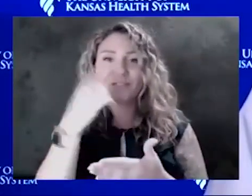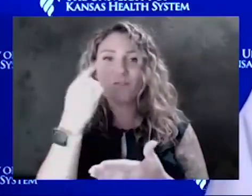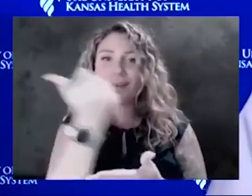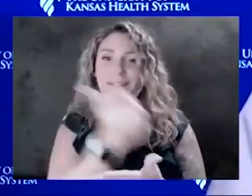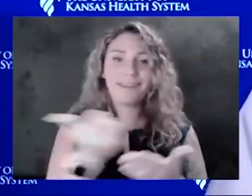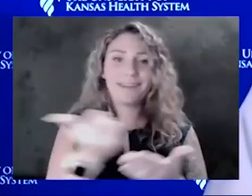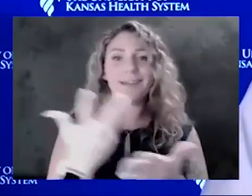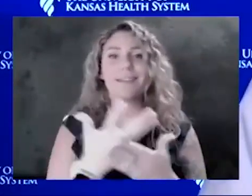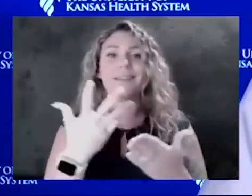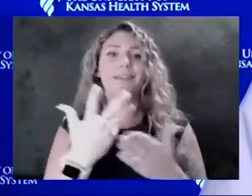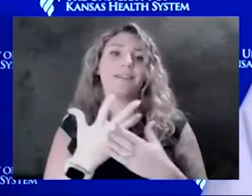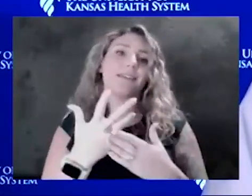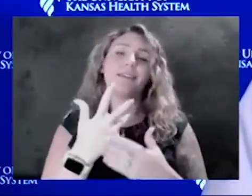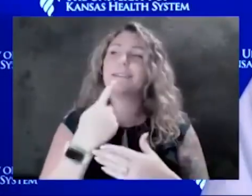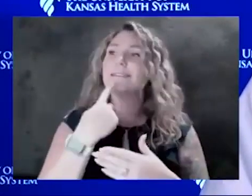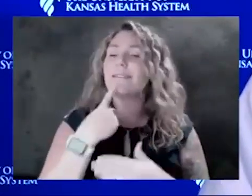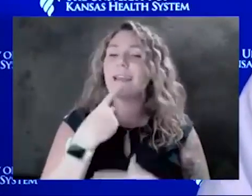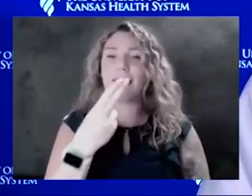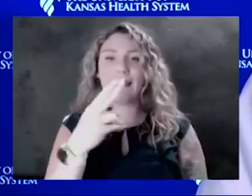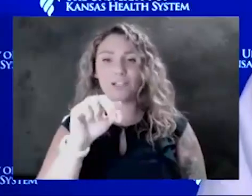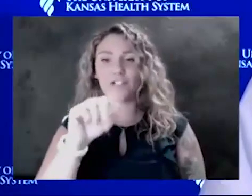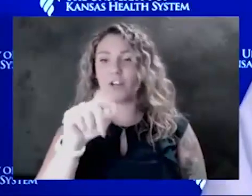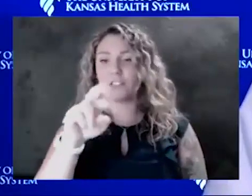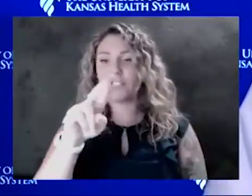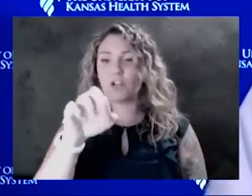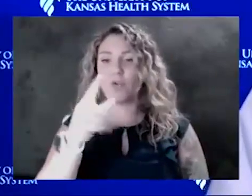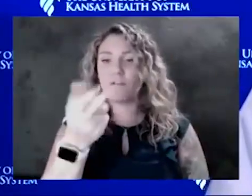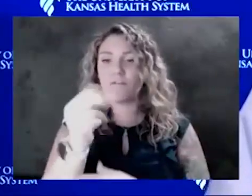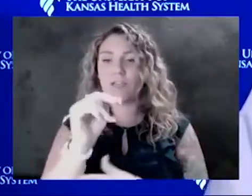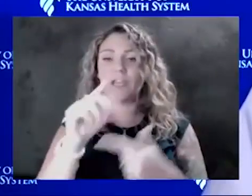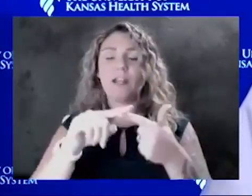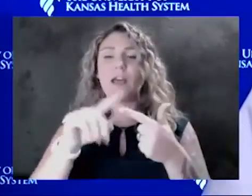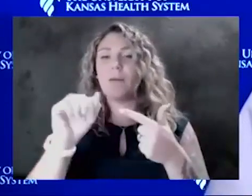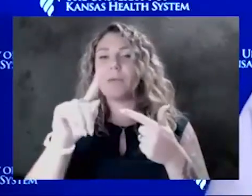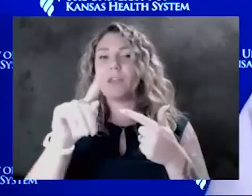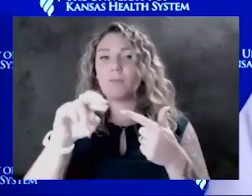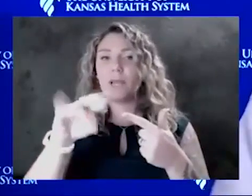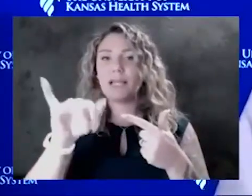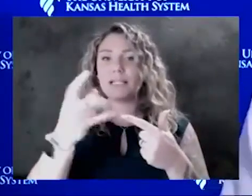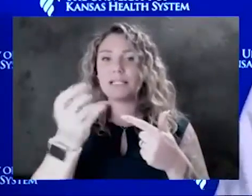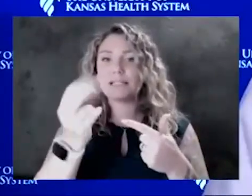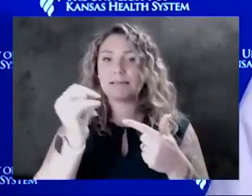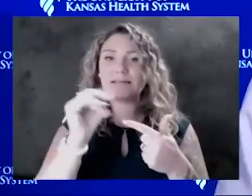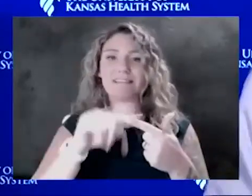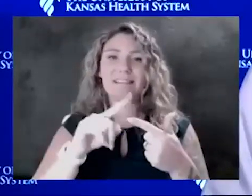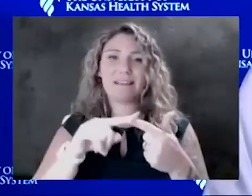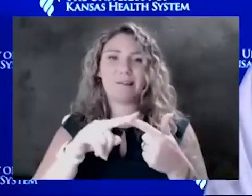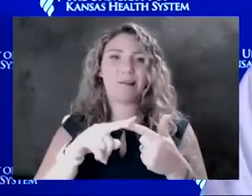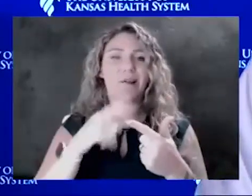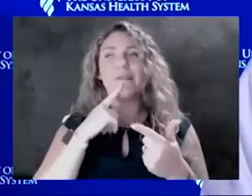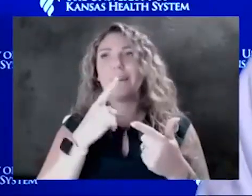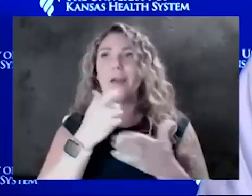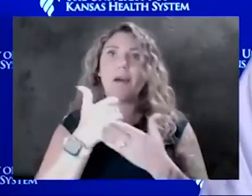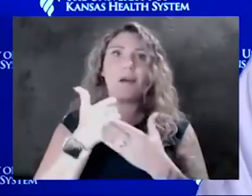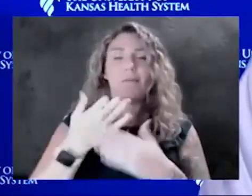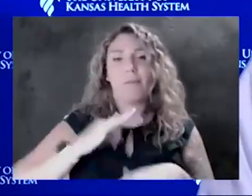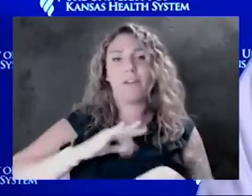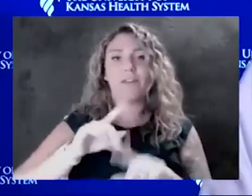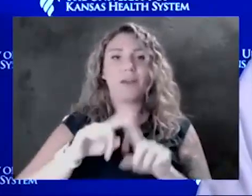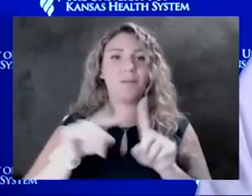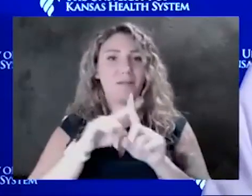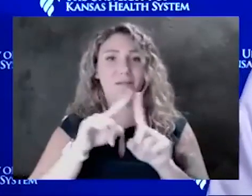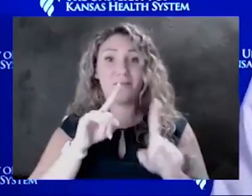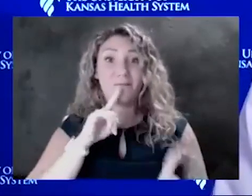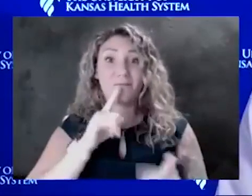hydroxychloroquine or azithromycin or ivermectin help and cause benefit. But the overwhelming majority for those things and for